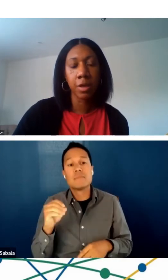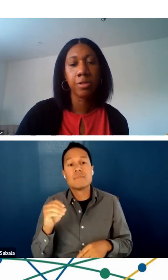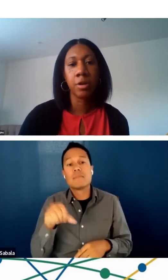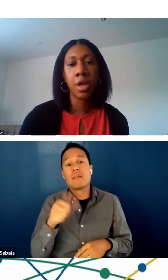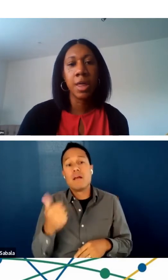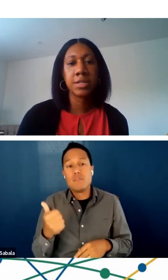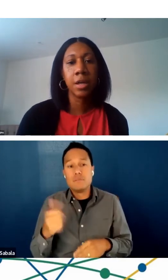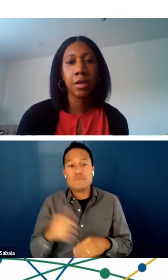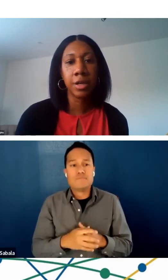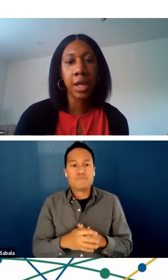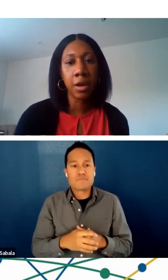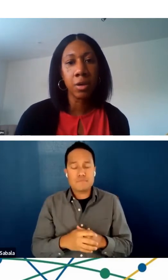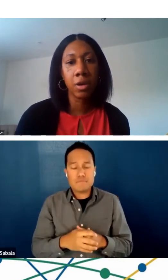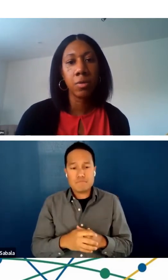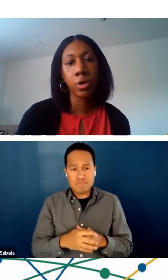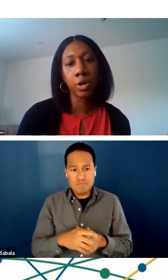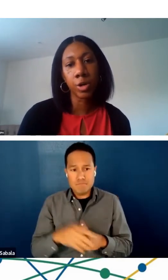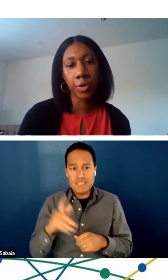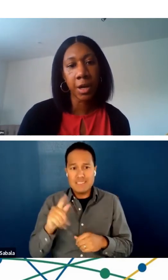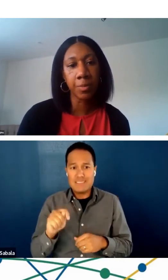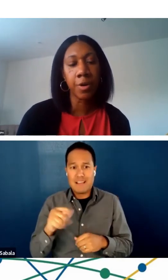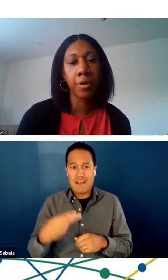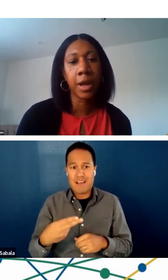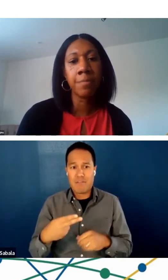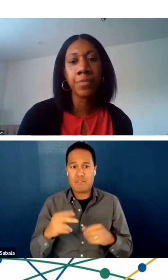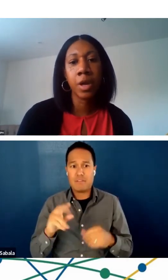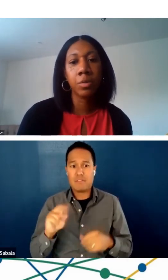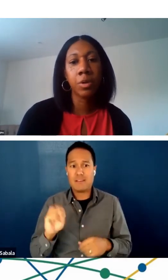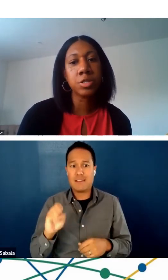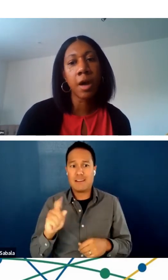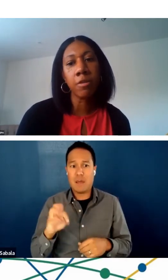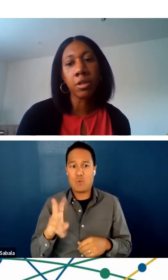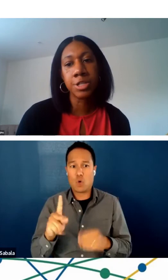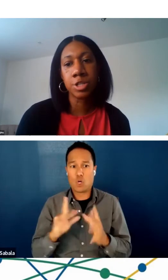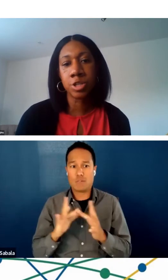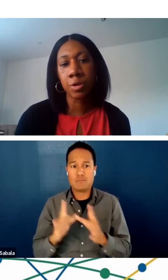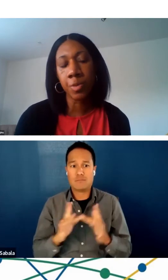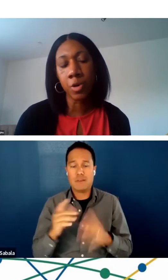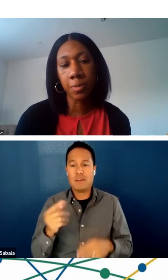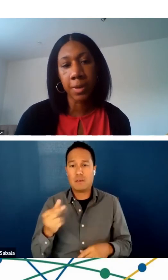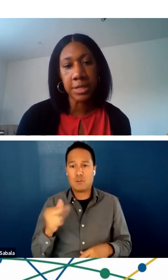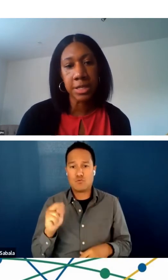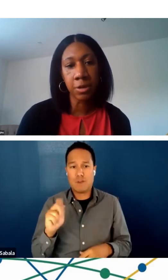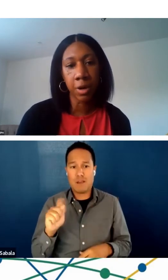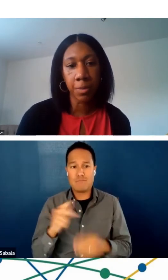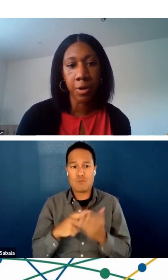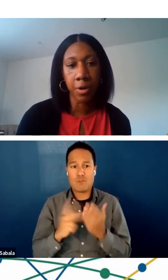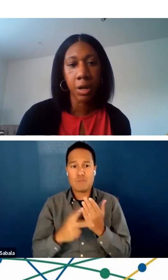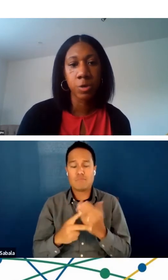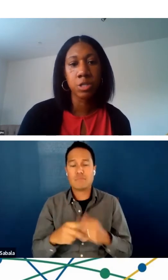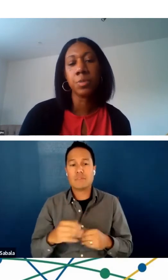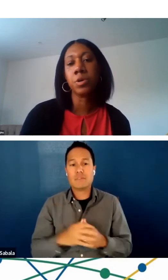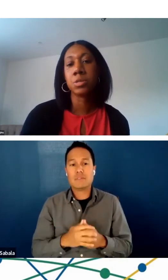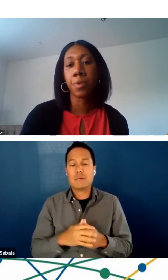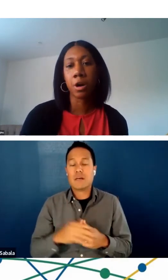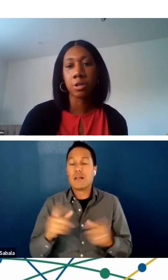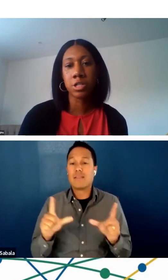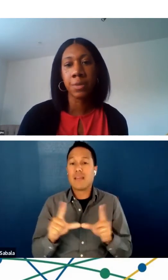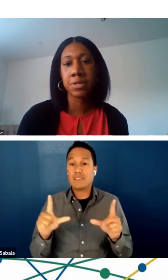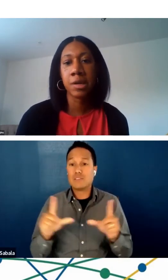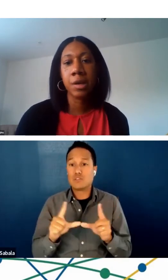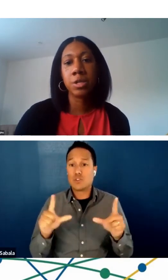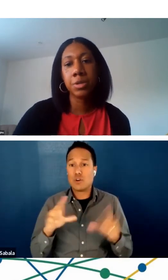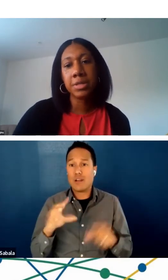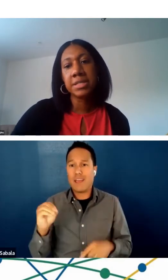Advancement of Telehealth are the Telehealth Network Grant Program. We also have our Licensure and Portability Grant Program, which supports